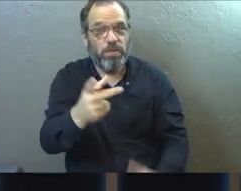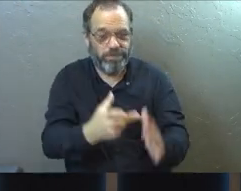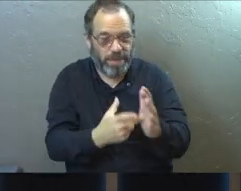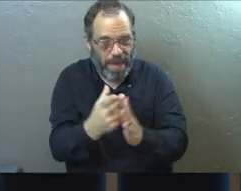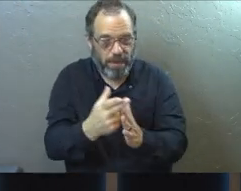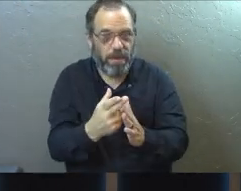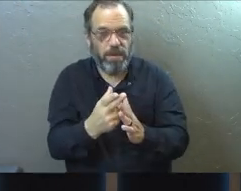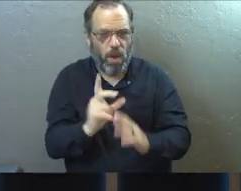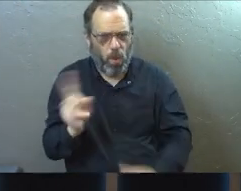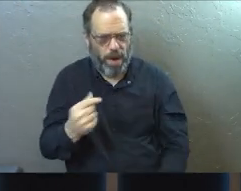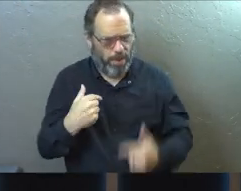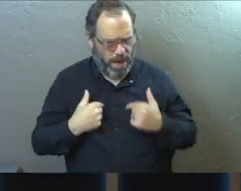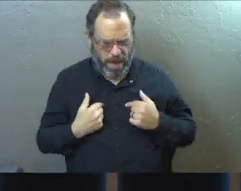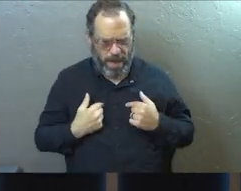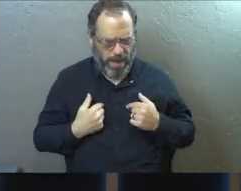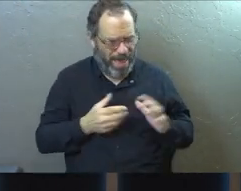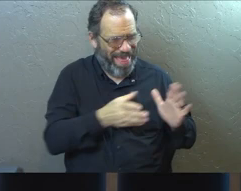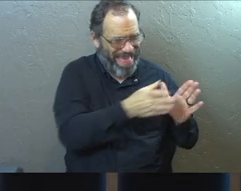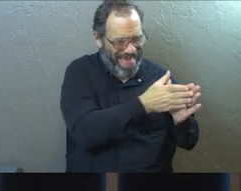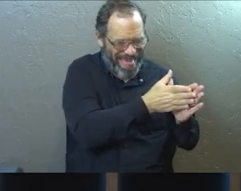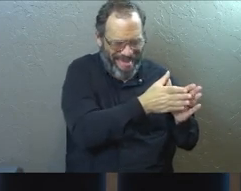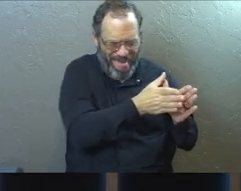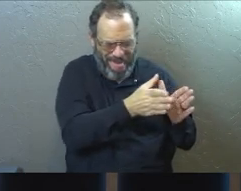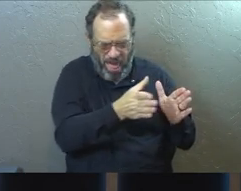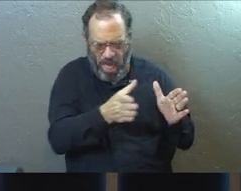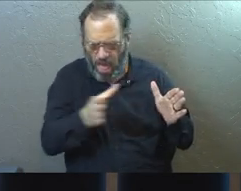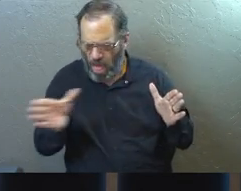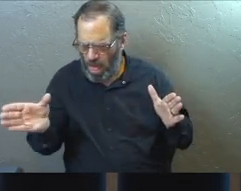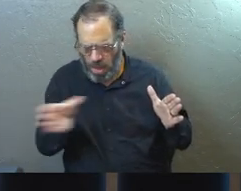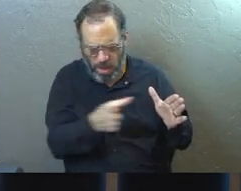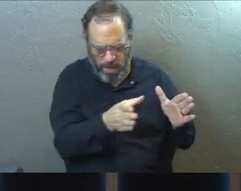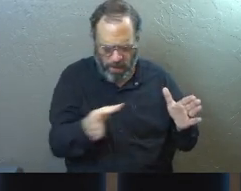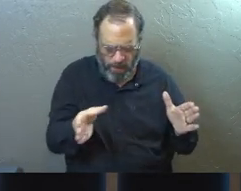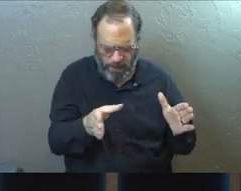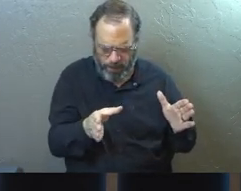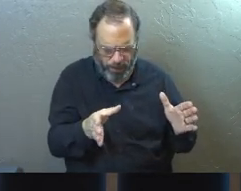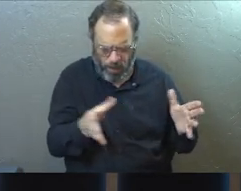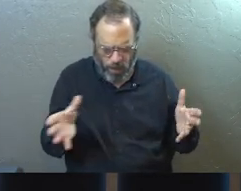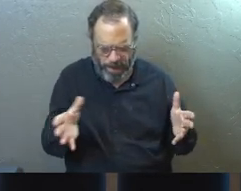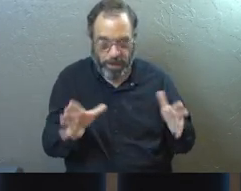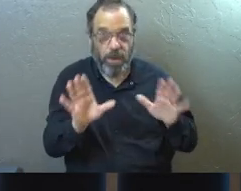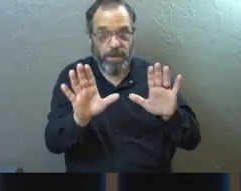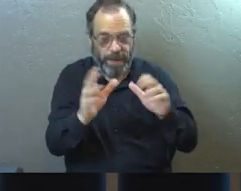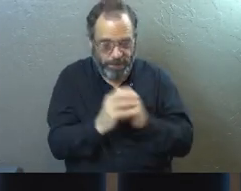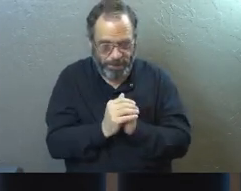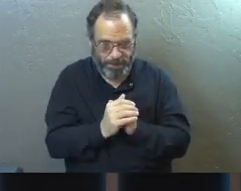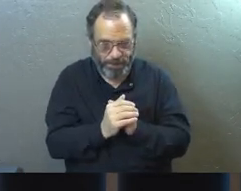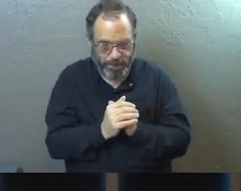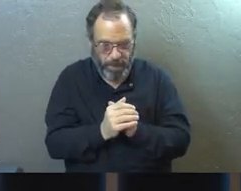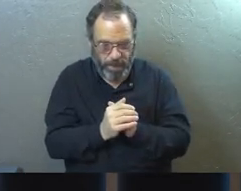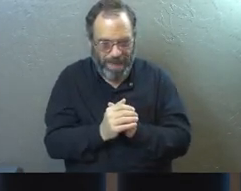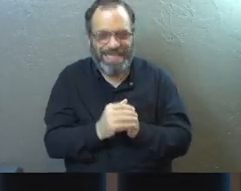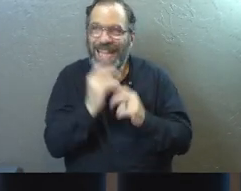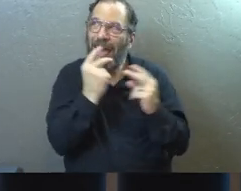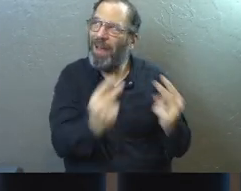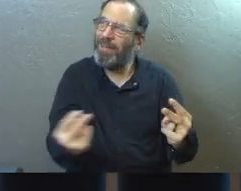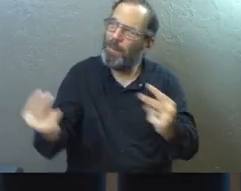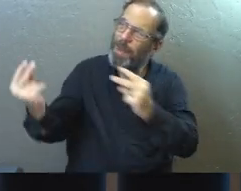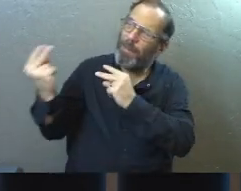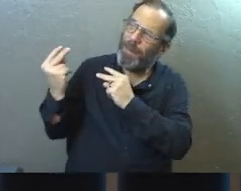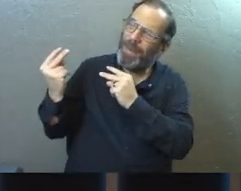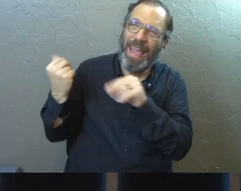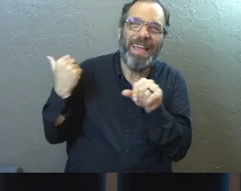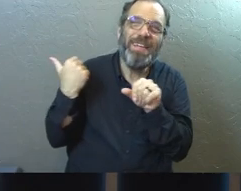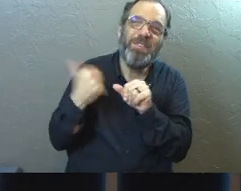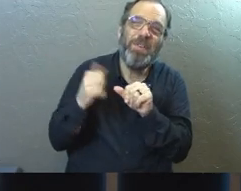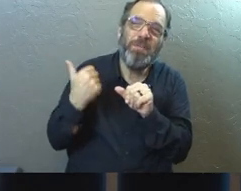with him. Where am I at? And then let's take a second too. Let's do this together. Let's go down memory lane for just a moment.